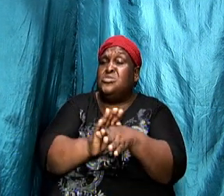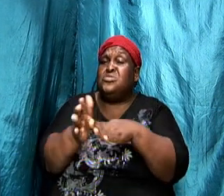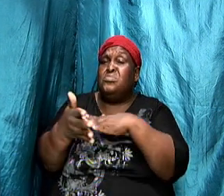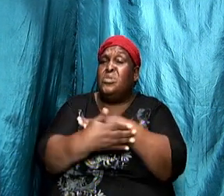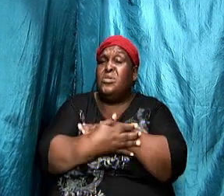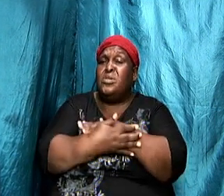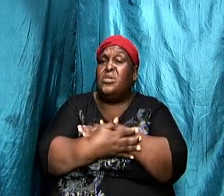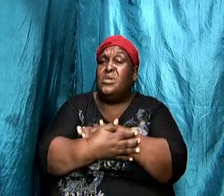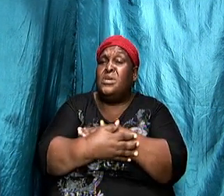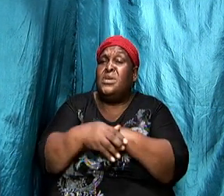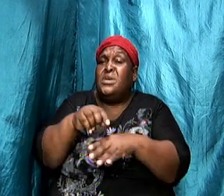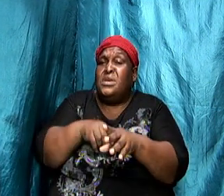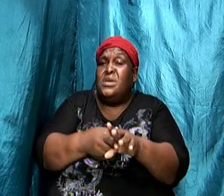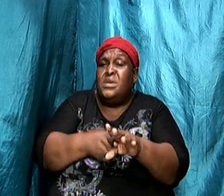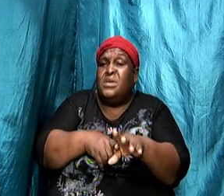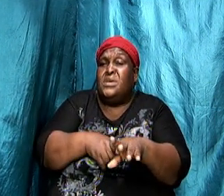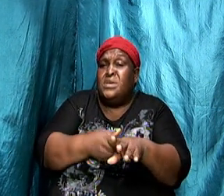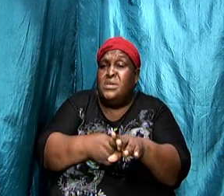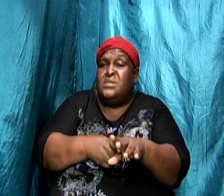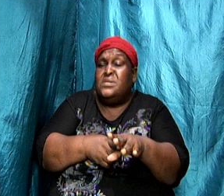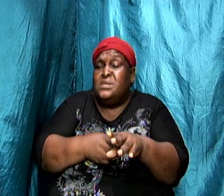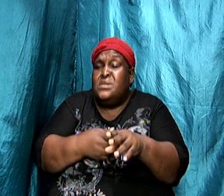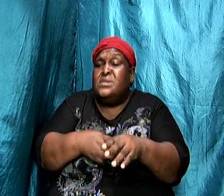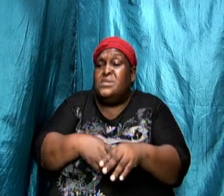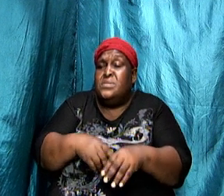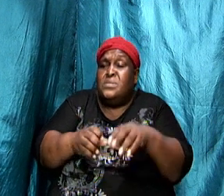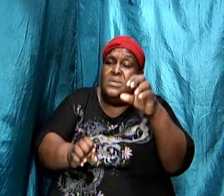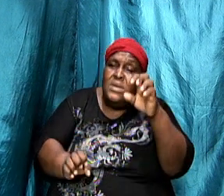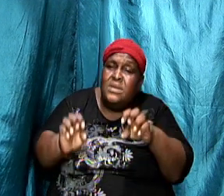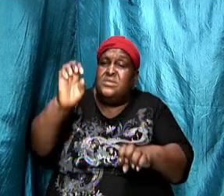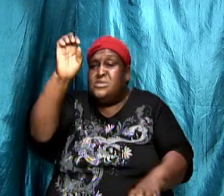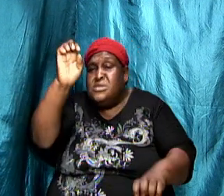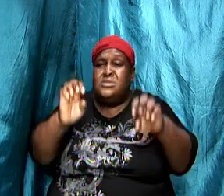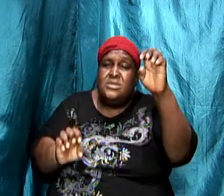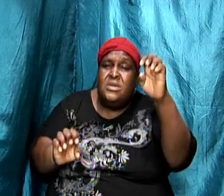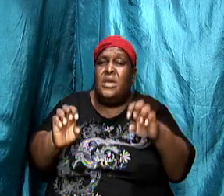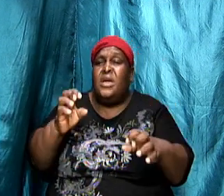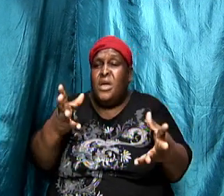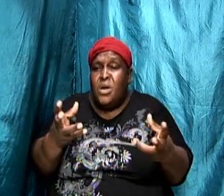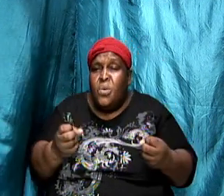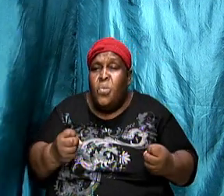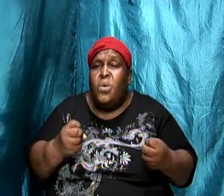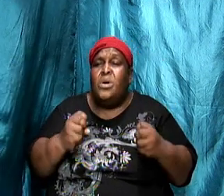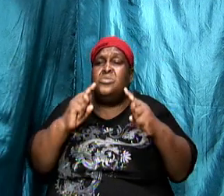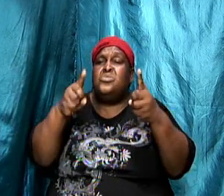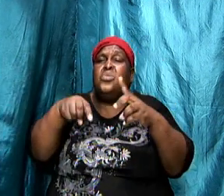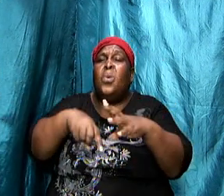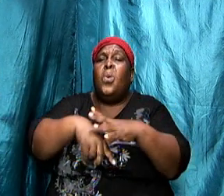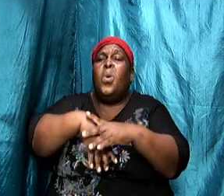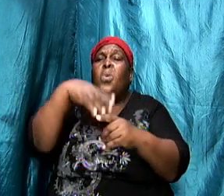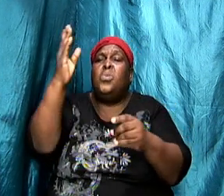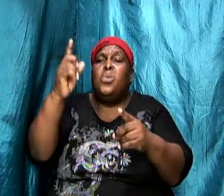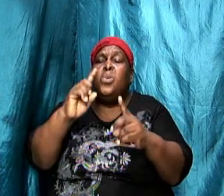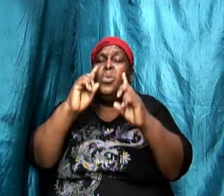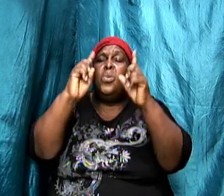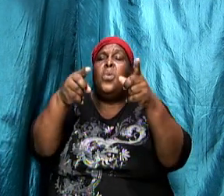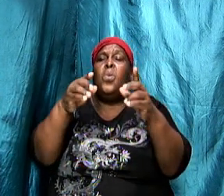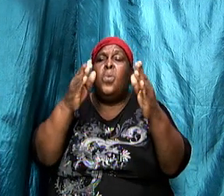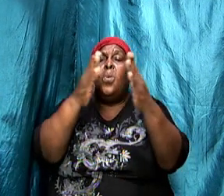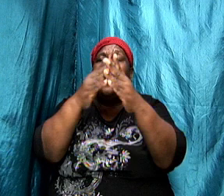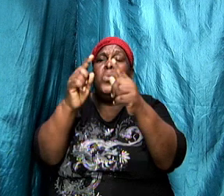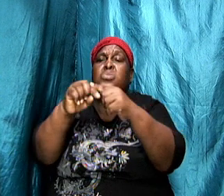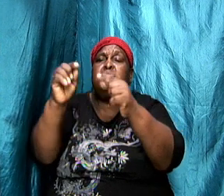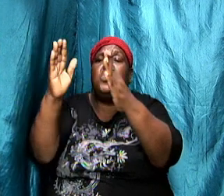fiery and full of zeal and want to go out and go house to house and knock at